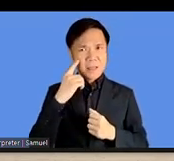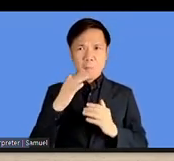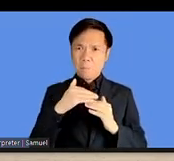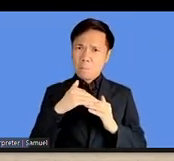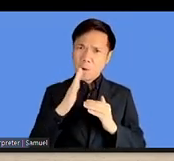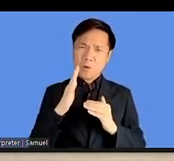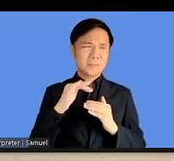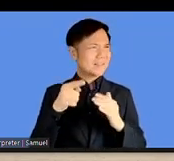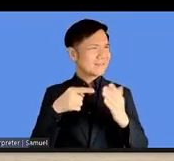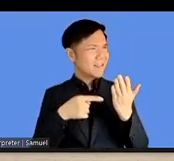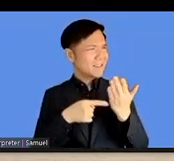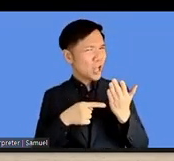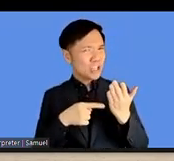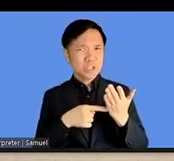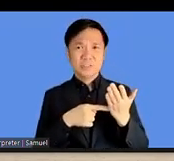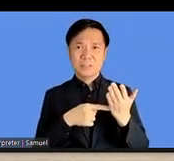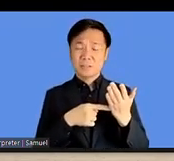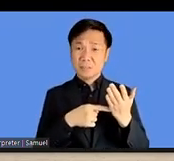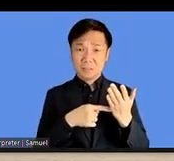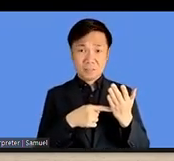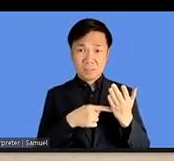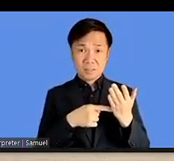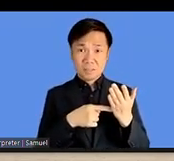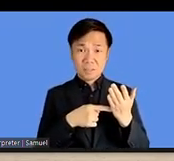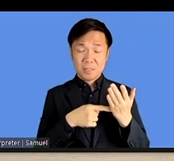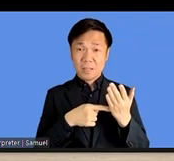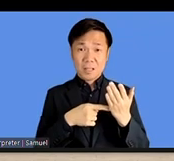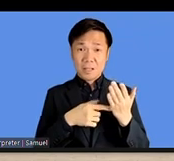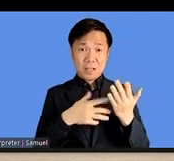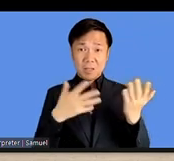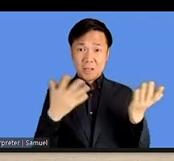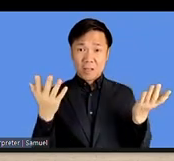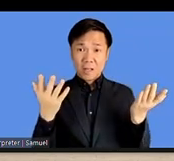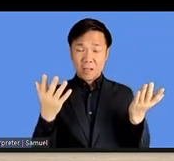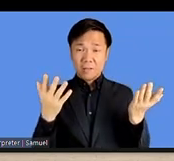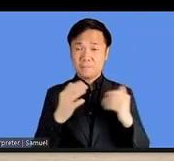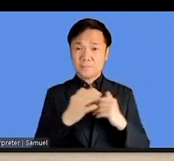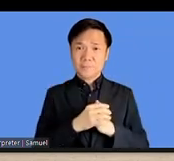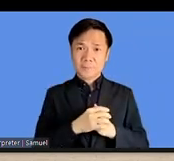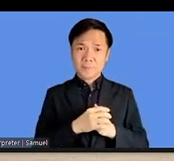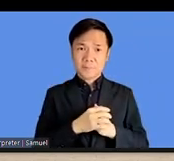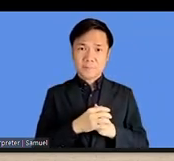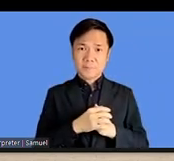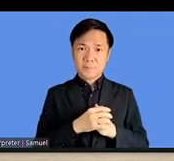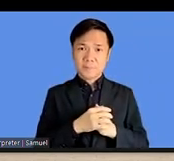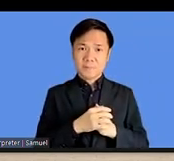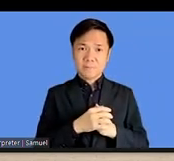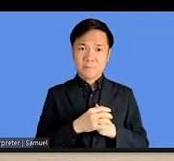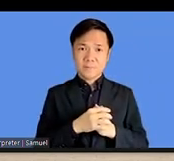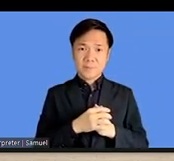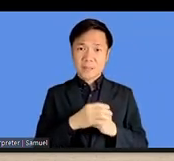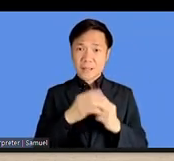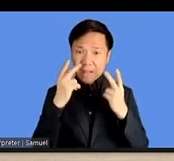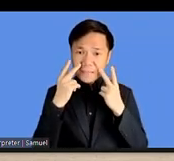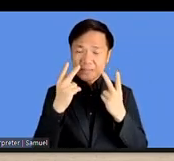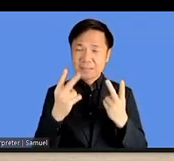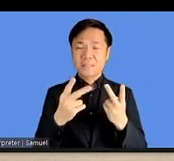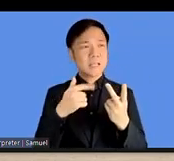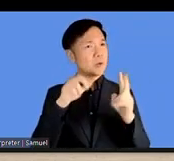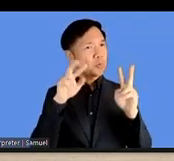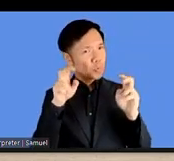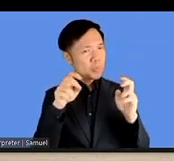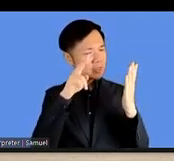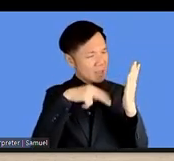technological, um, that we're actually getting anywhere. I constantly read surveys or interviews